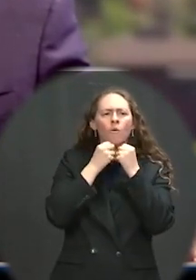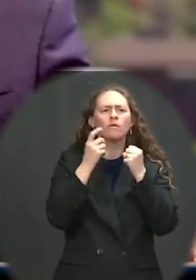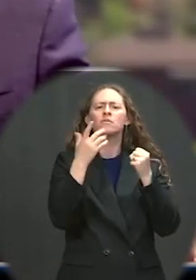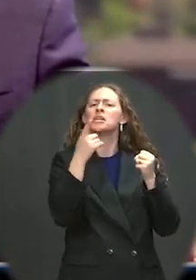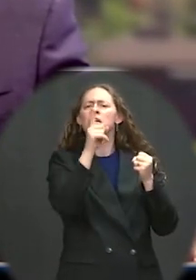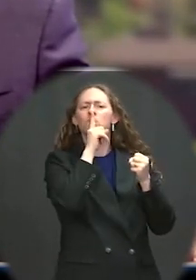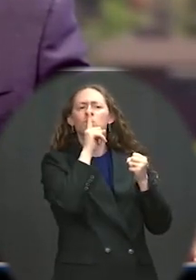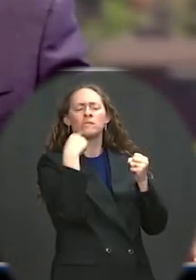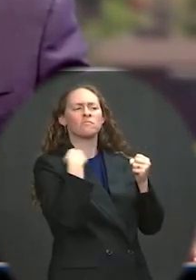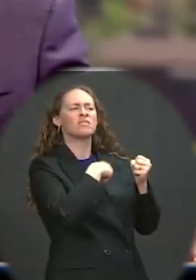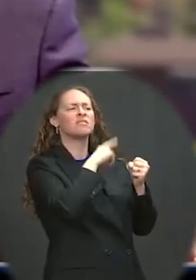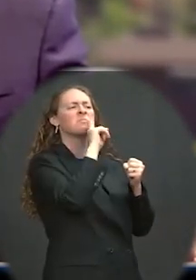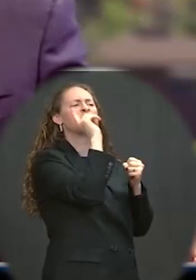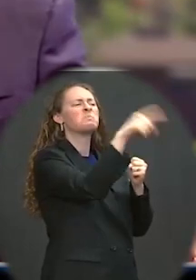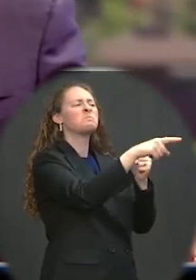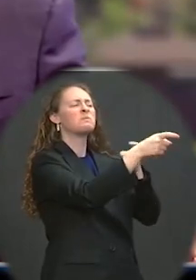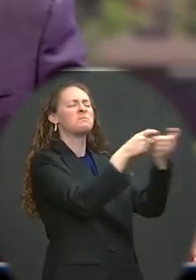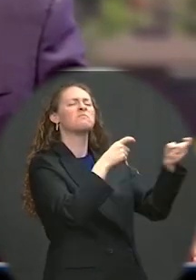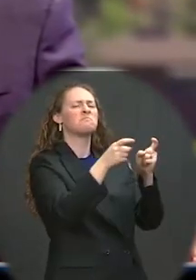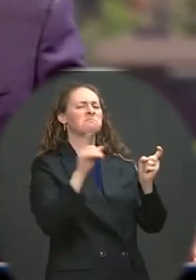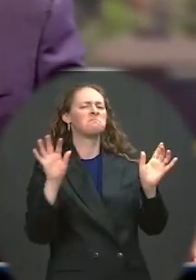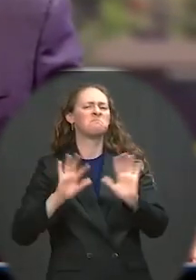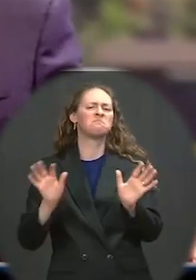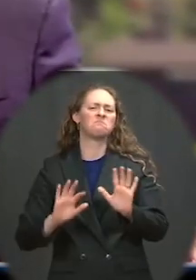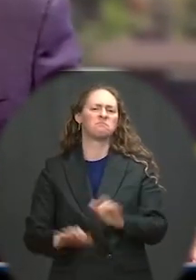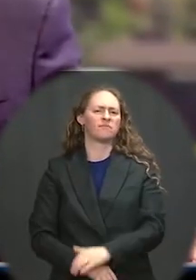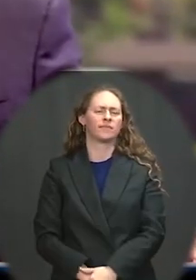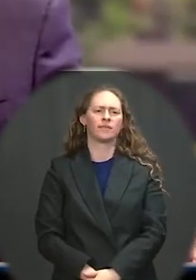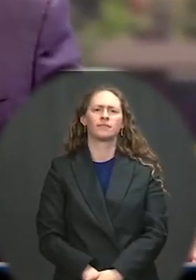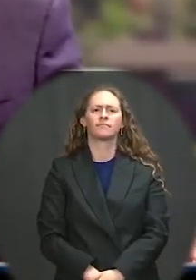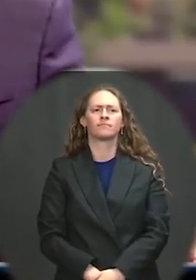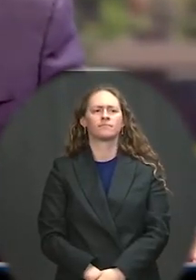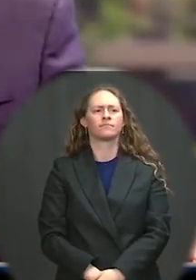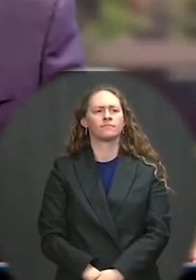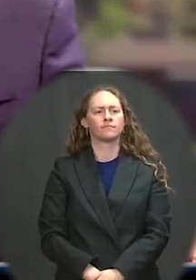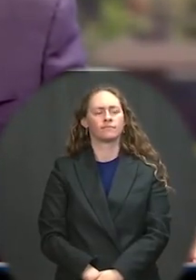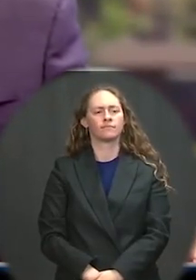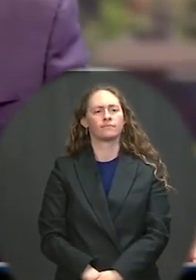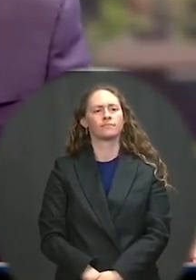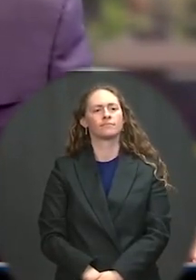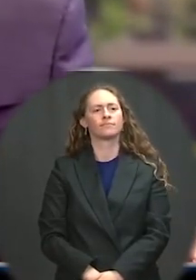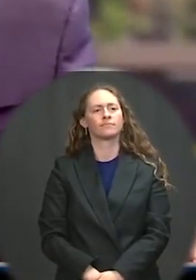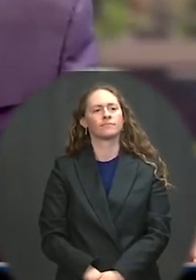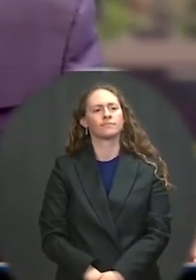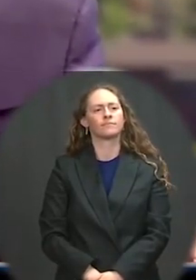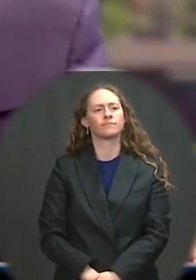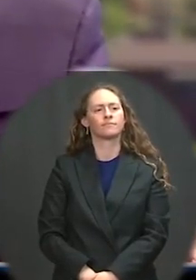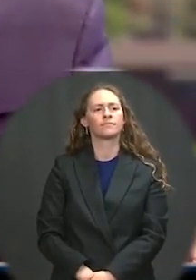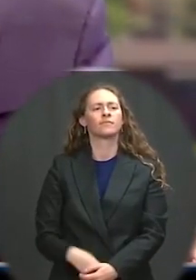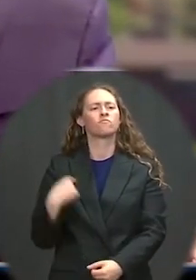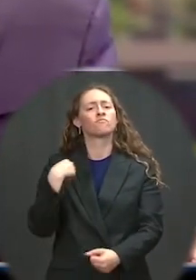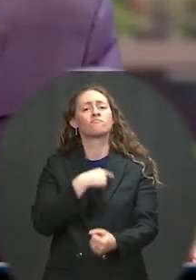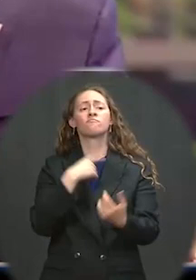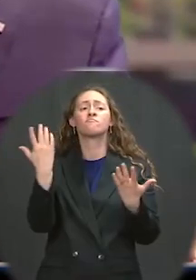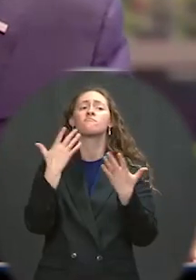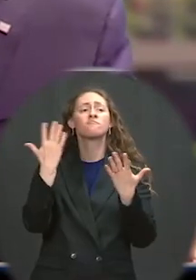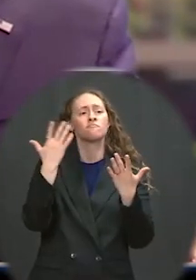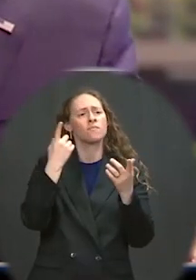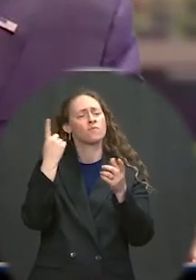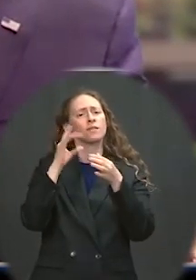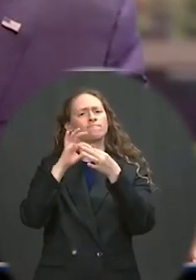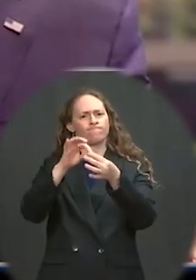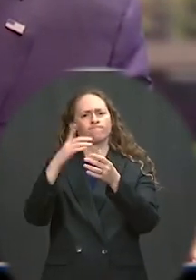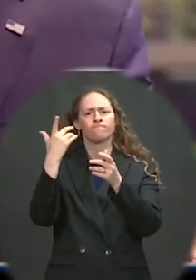I will continue to support the United Nations Convention on the Law of the Seas, which outlines many of the key principles